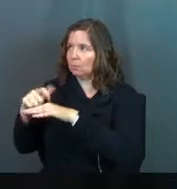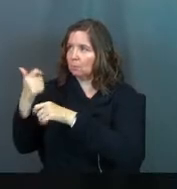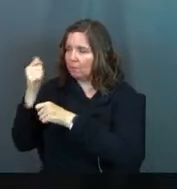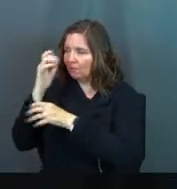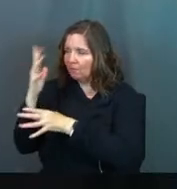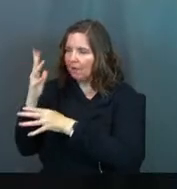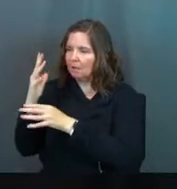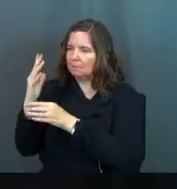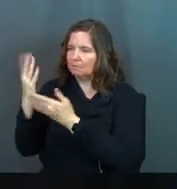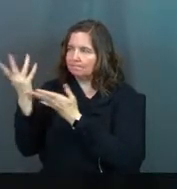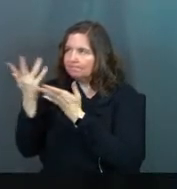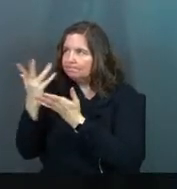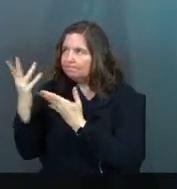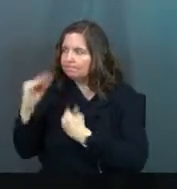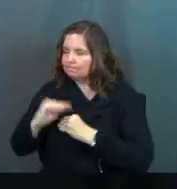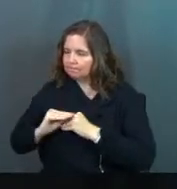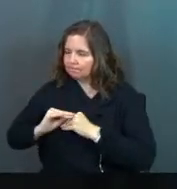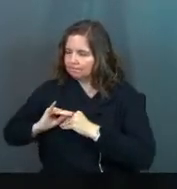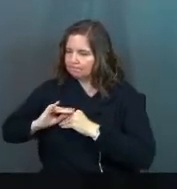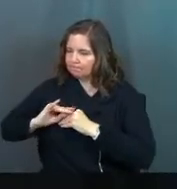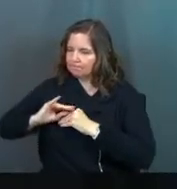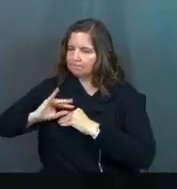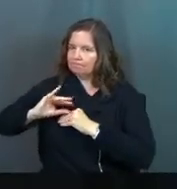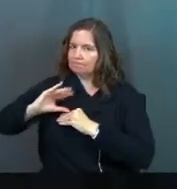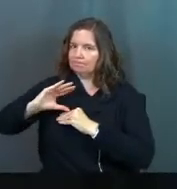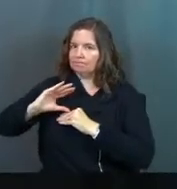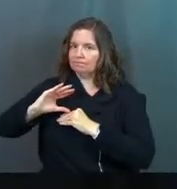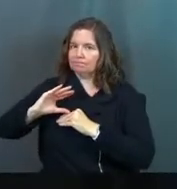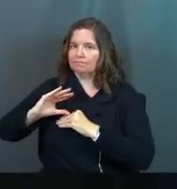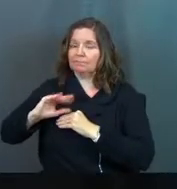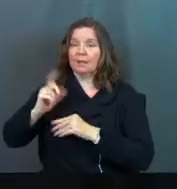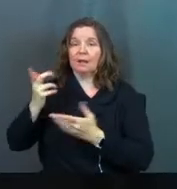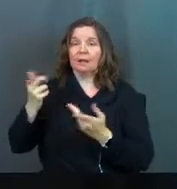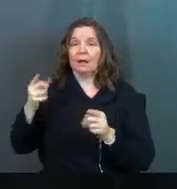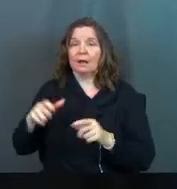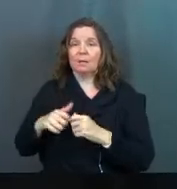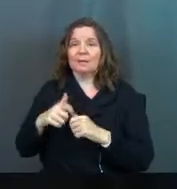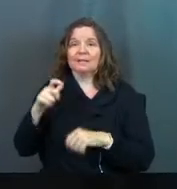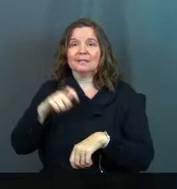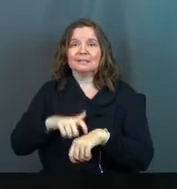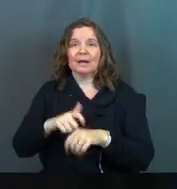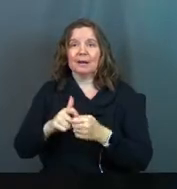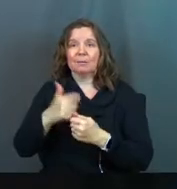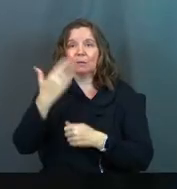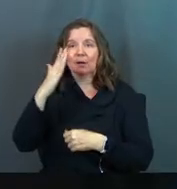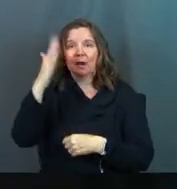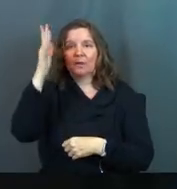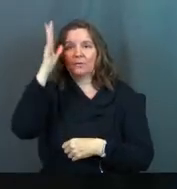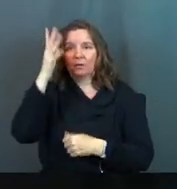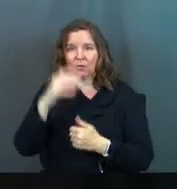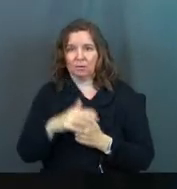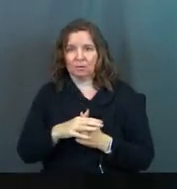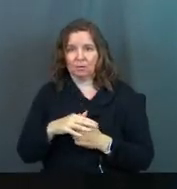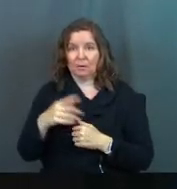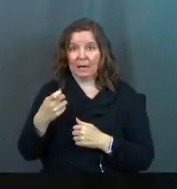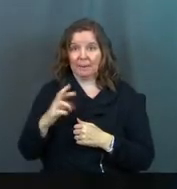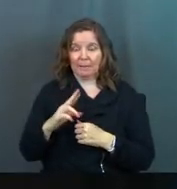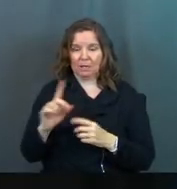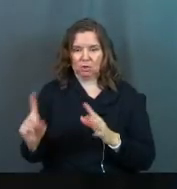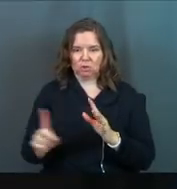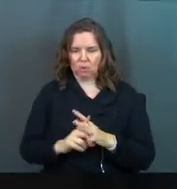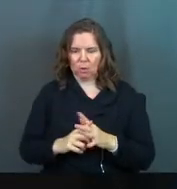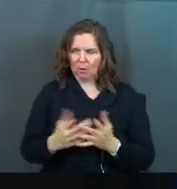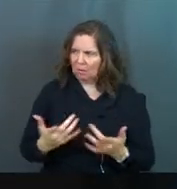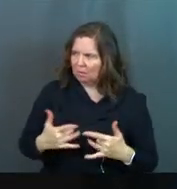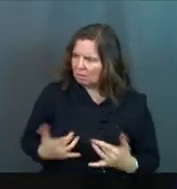restore and to refill. And there's one way that that happens for him, and it's time with God the Father. And Peter shows up at the